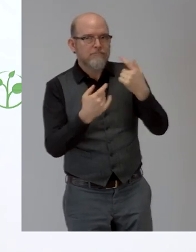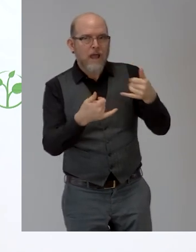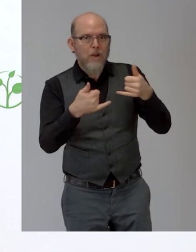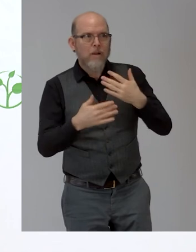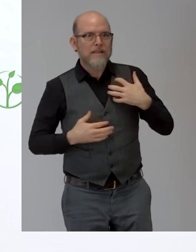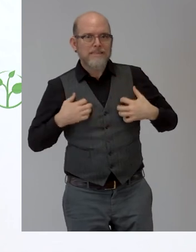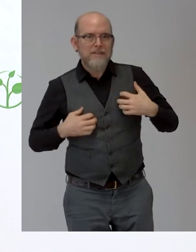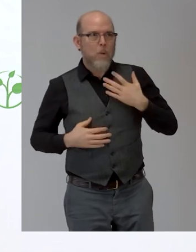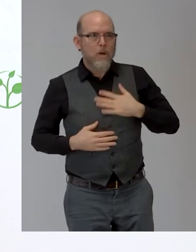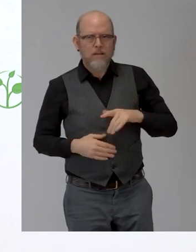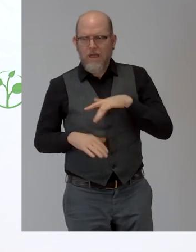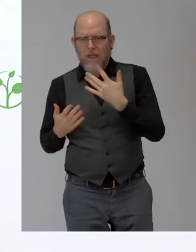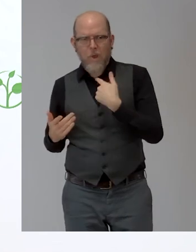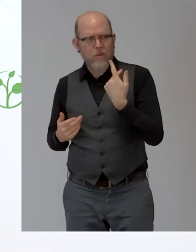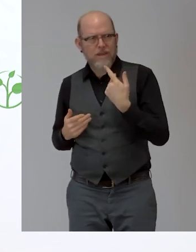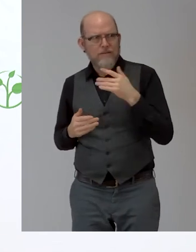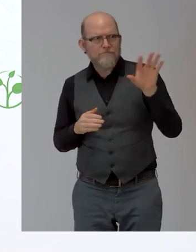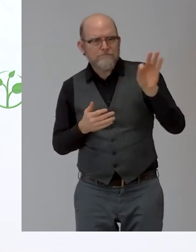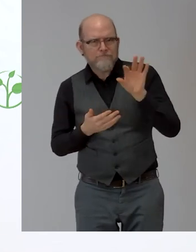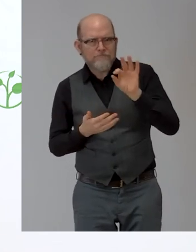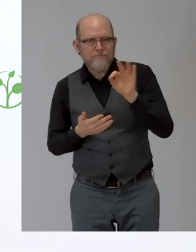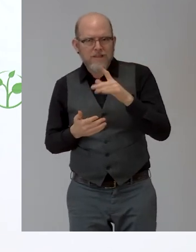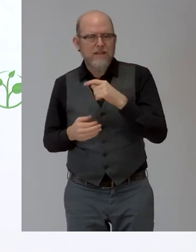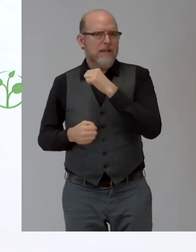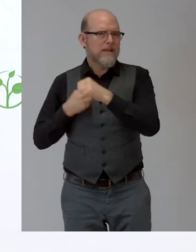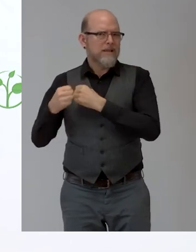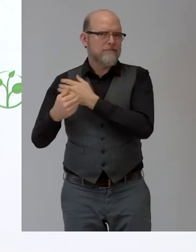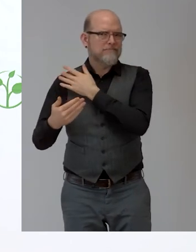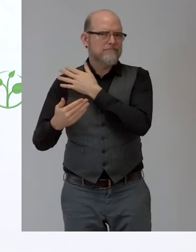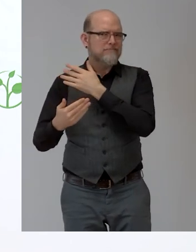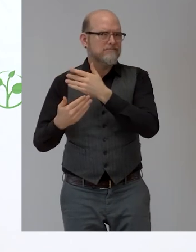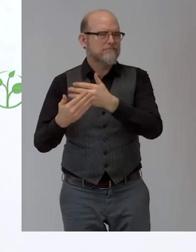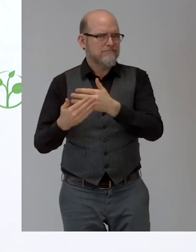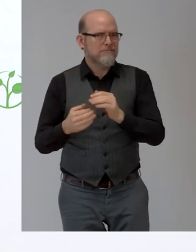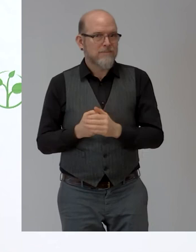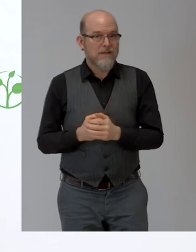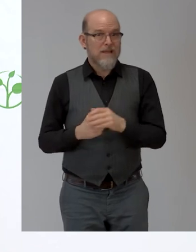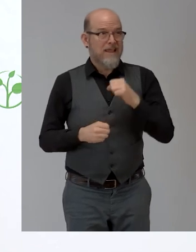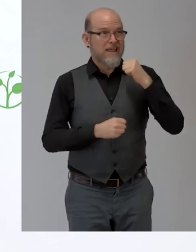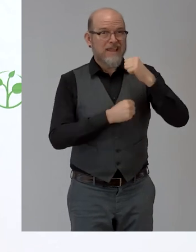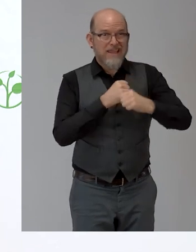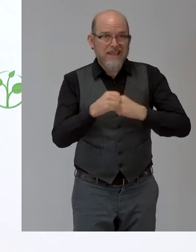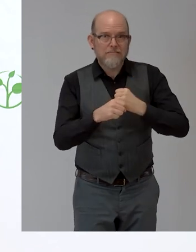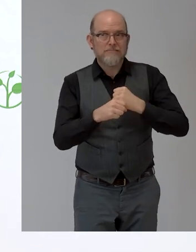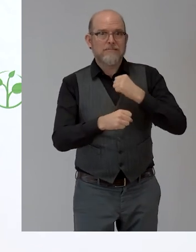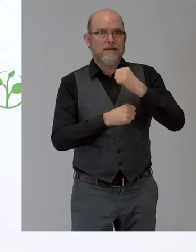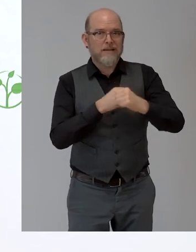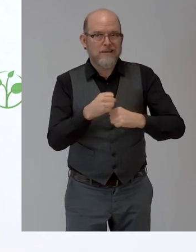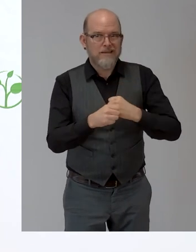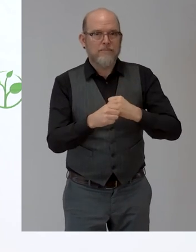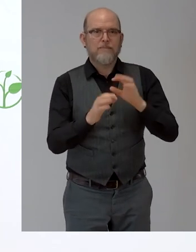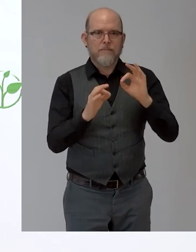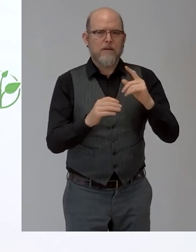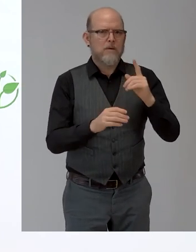awardees of every year's zero project. So we have an annual cycle. We start by maybe